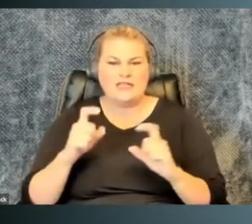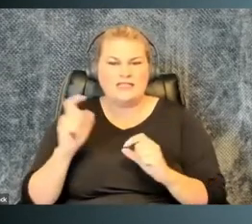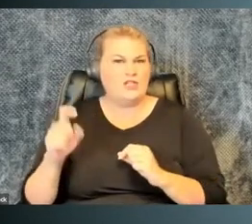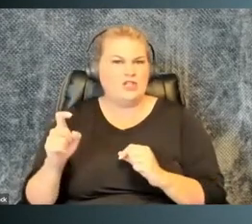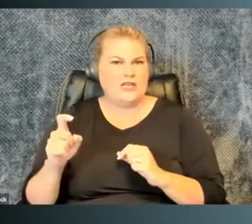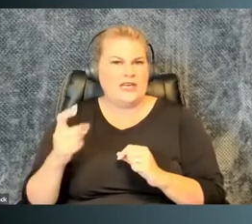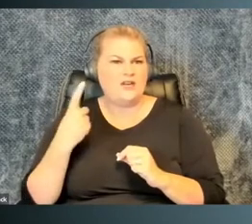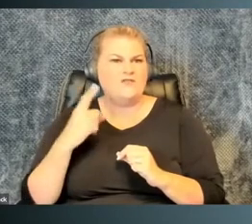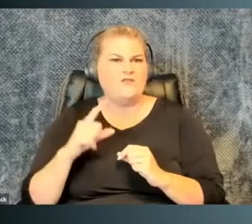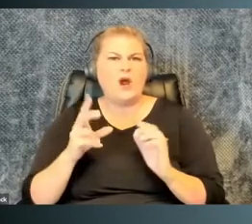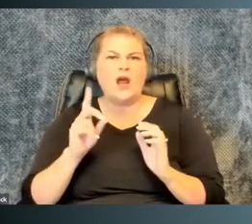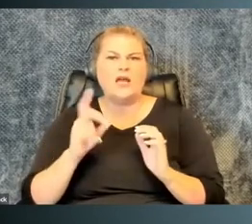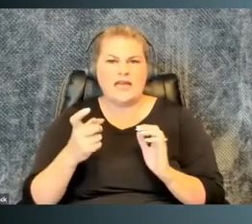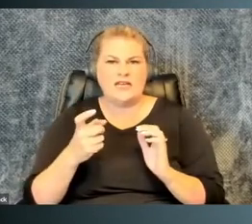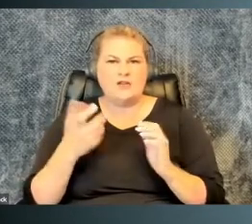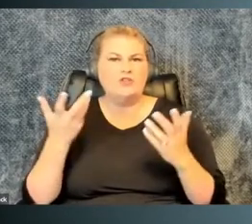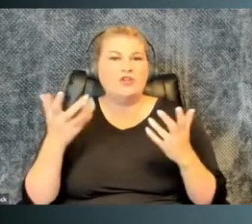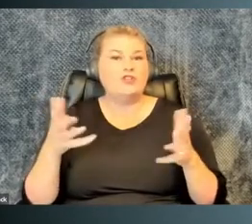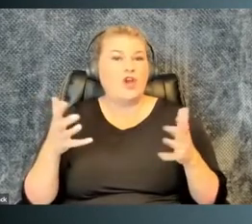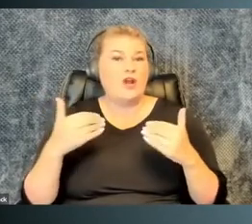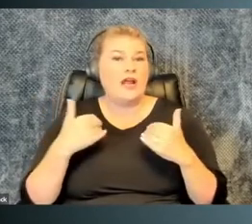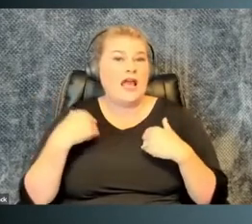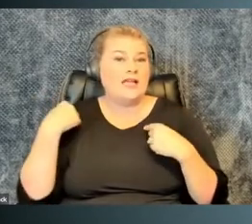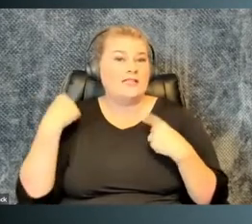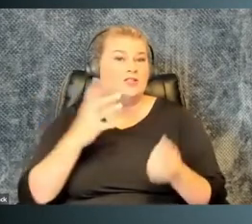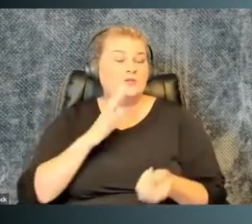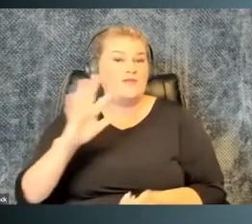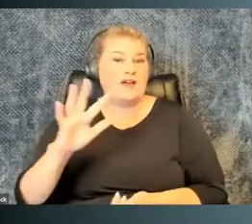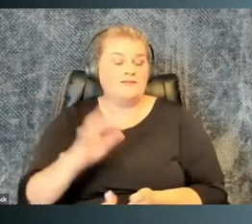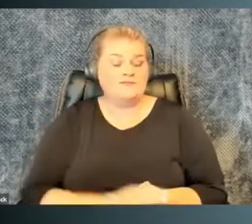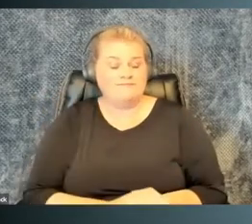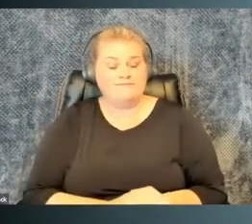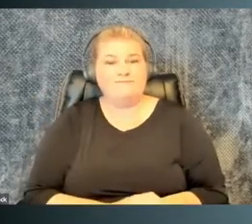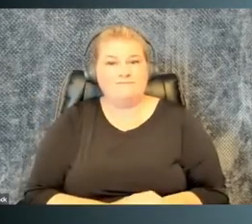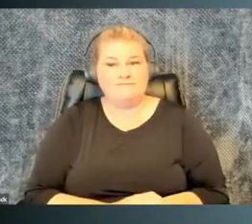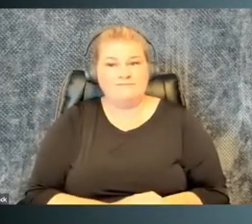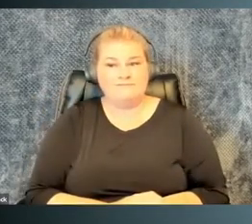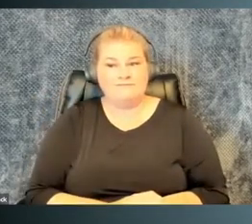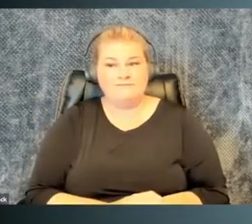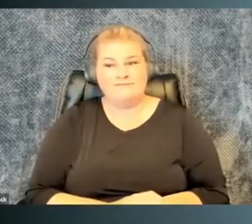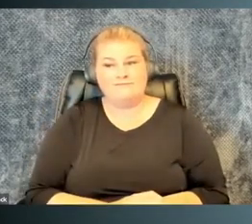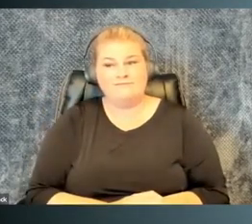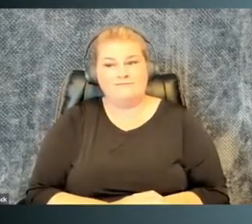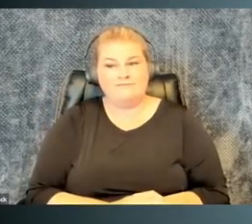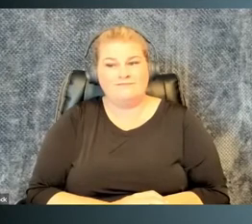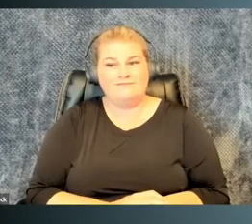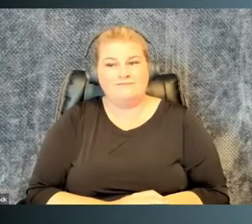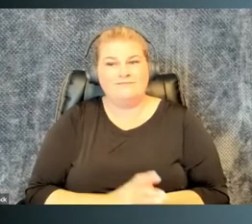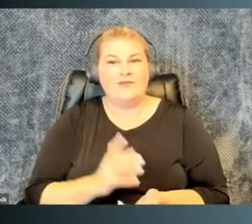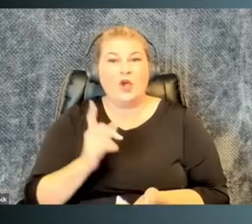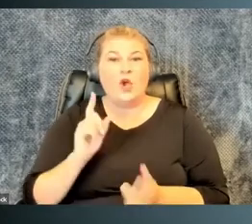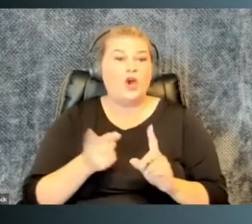dollars to get the educational testing she needed for a diagnosis she had had since she was five.